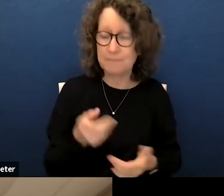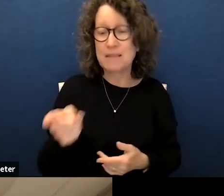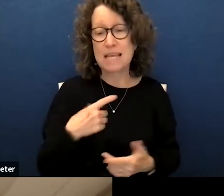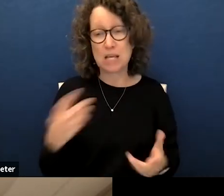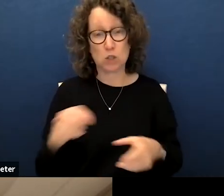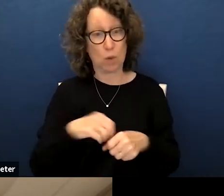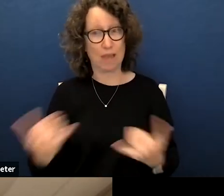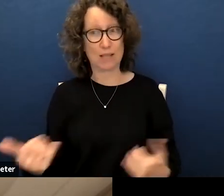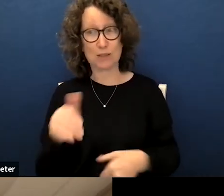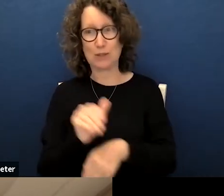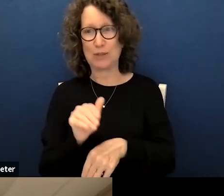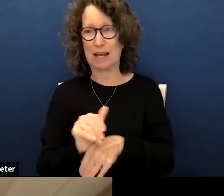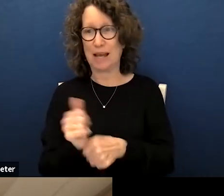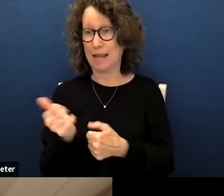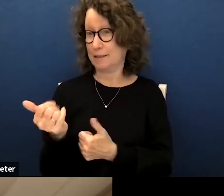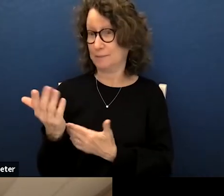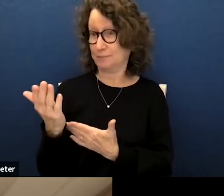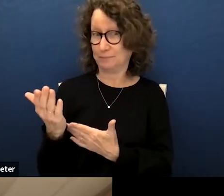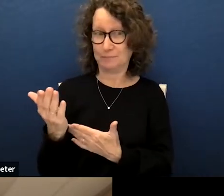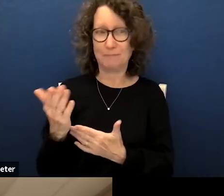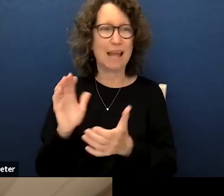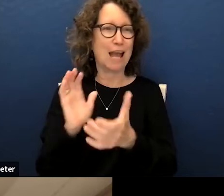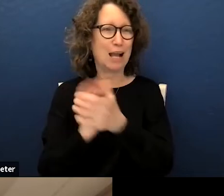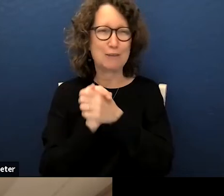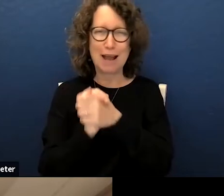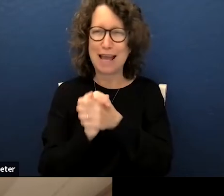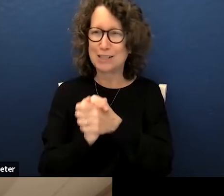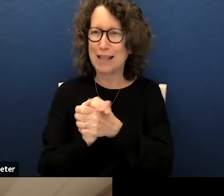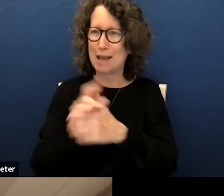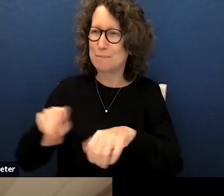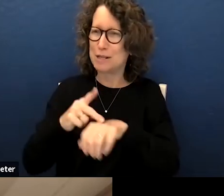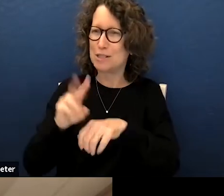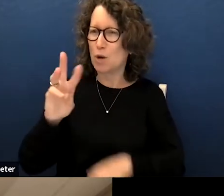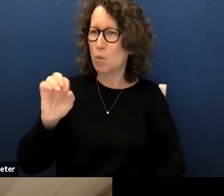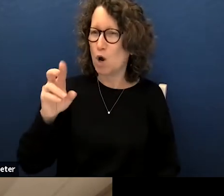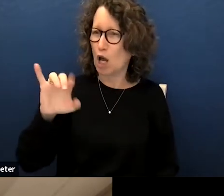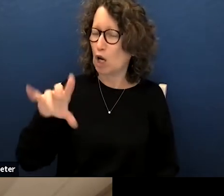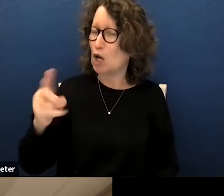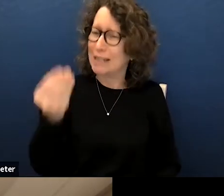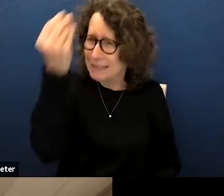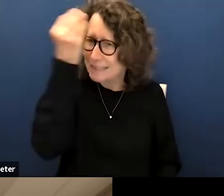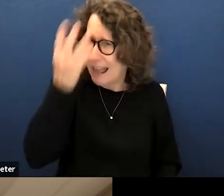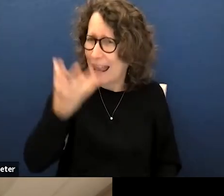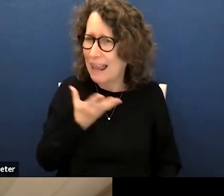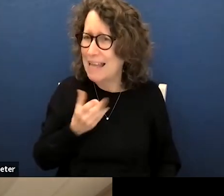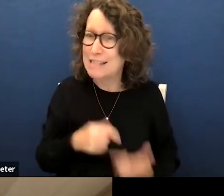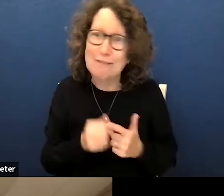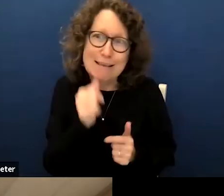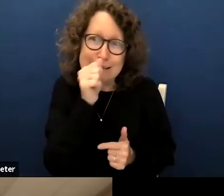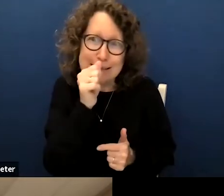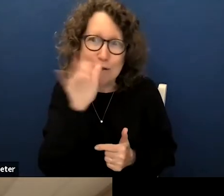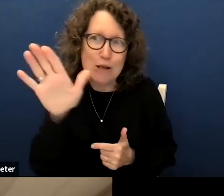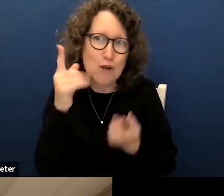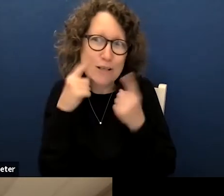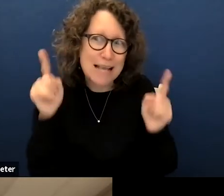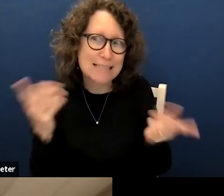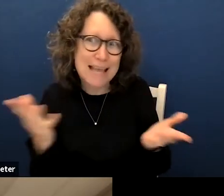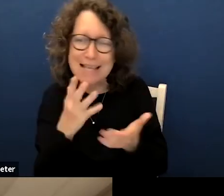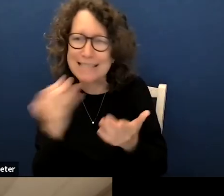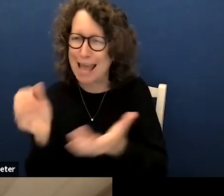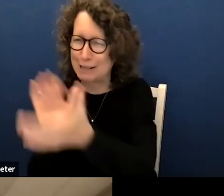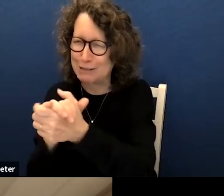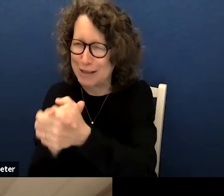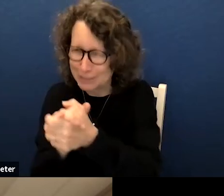is with us here tonight congratulations principal woodard please tell us the secret to your success and